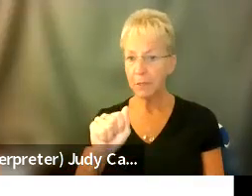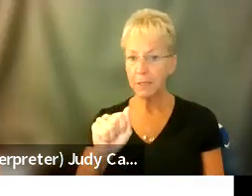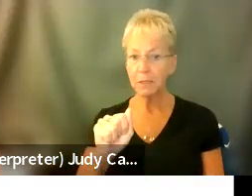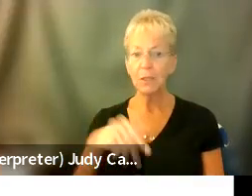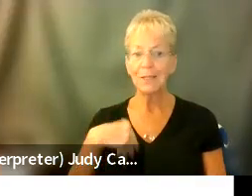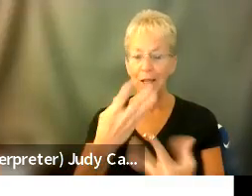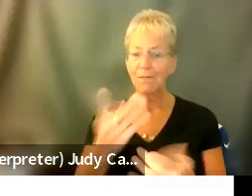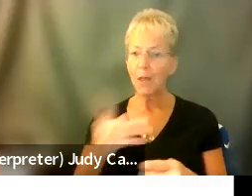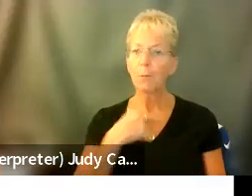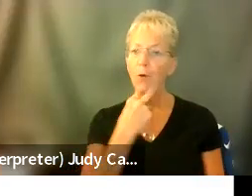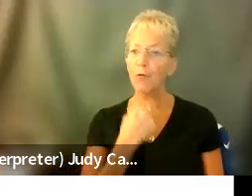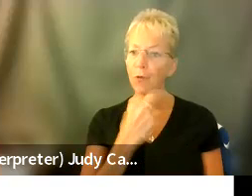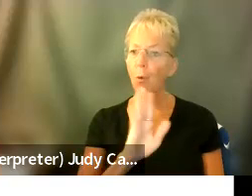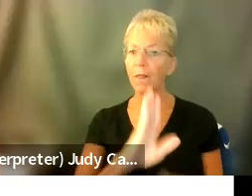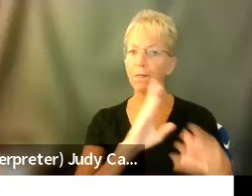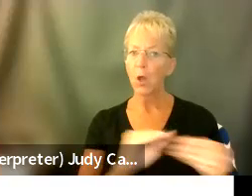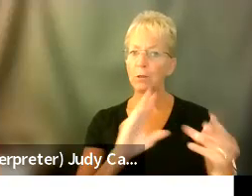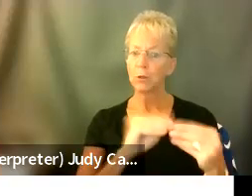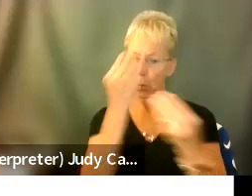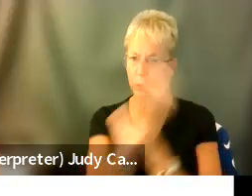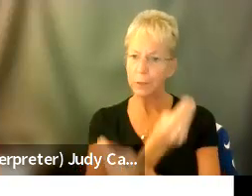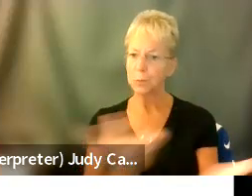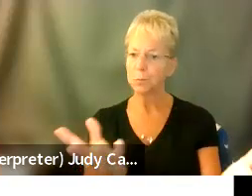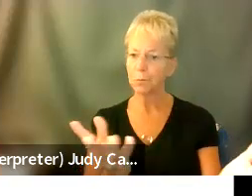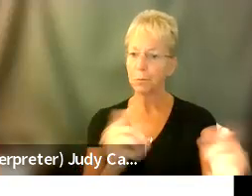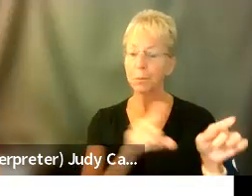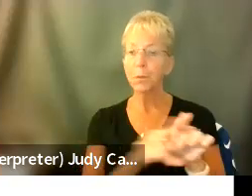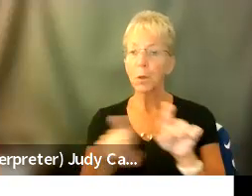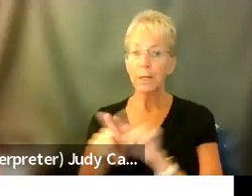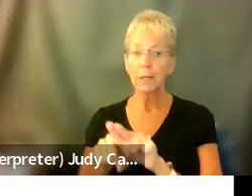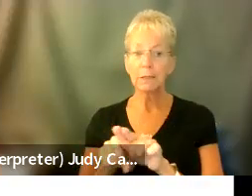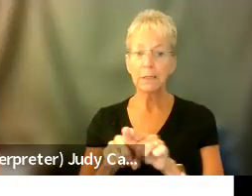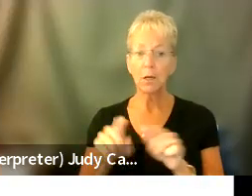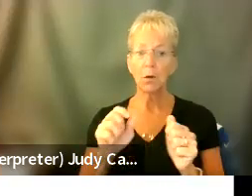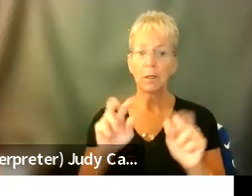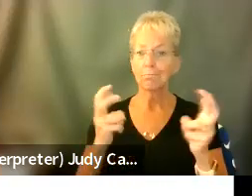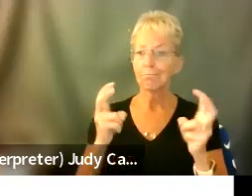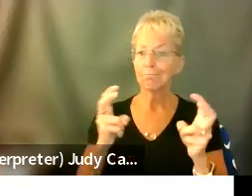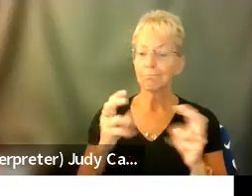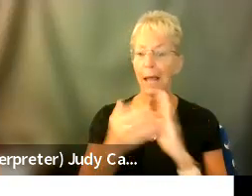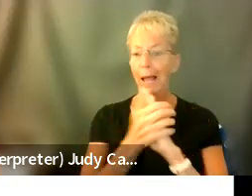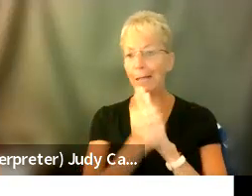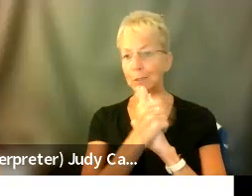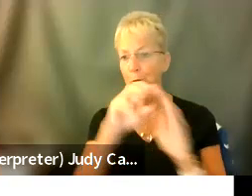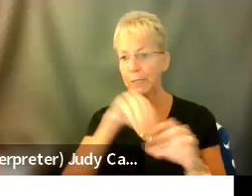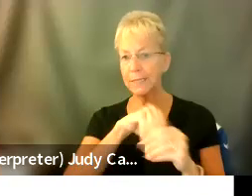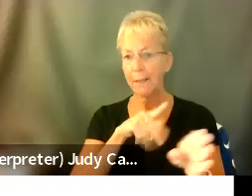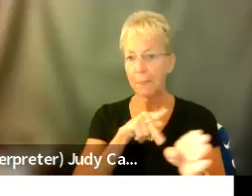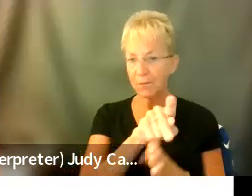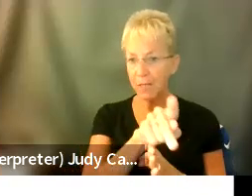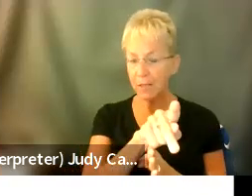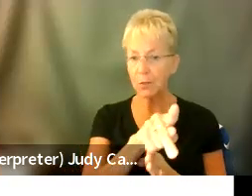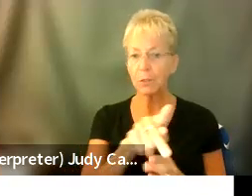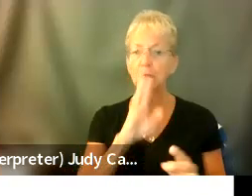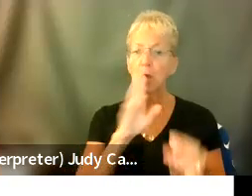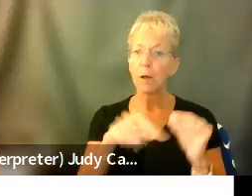platform to share their story and also with like quote-unquote experts in the field to talk